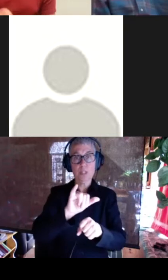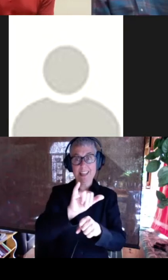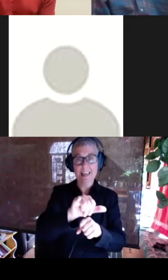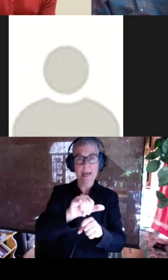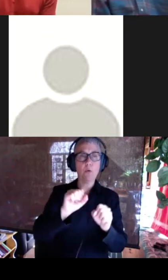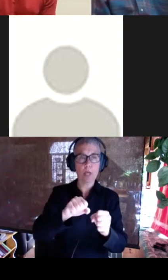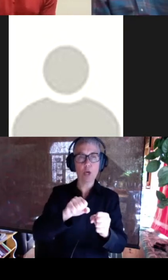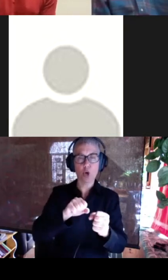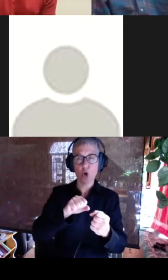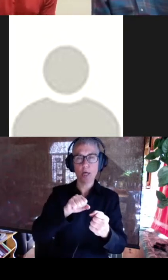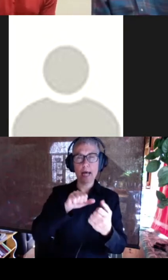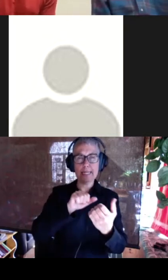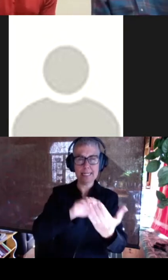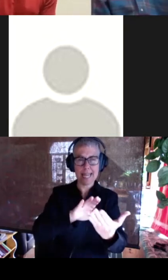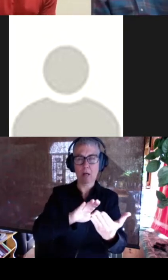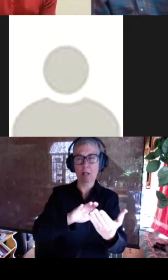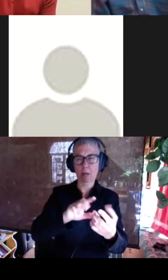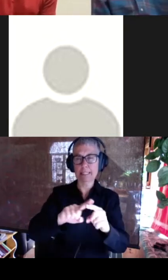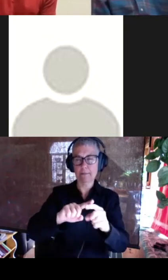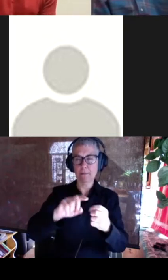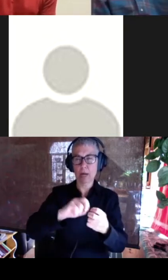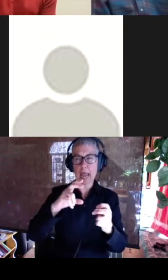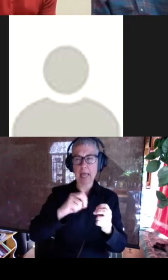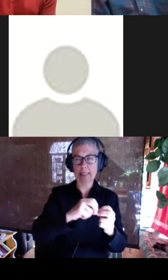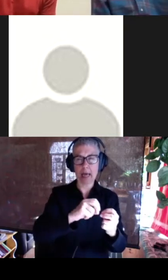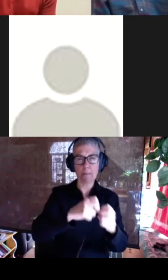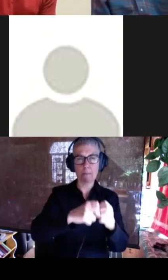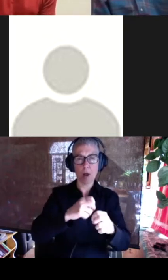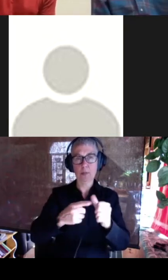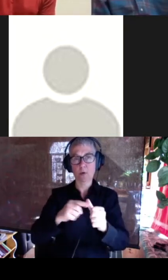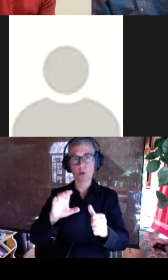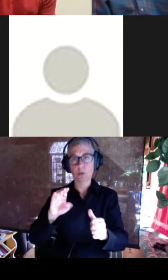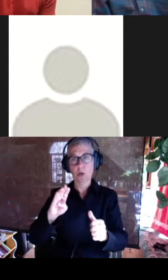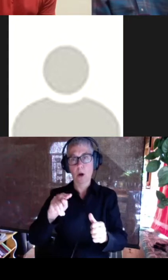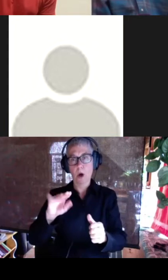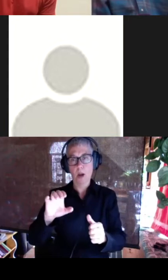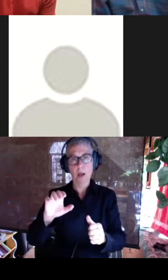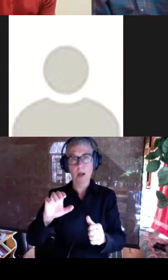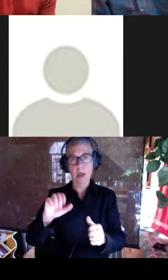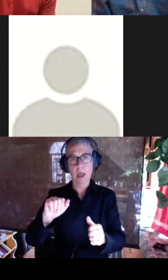problems. The first is carbonic anhydrase. So on the left is the native